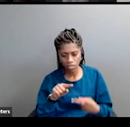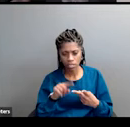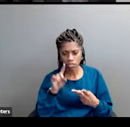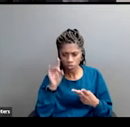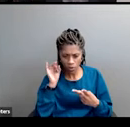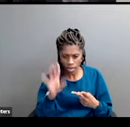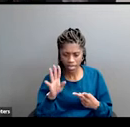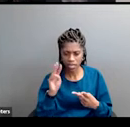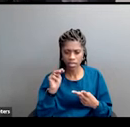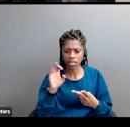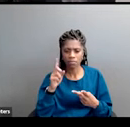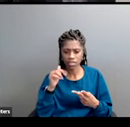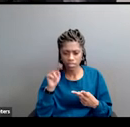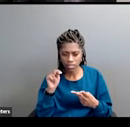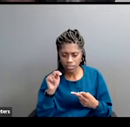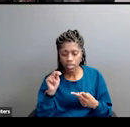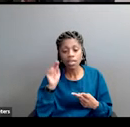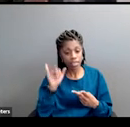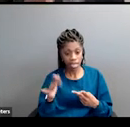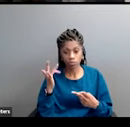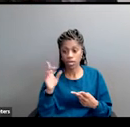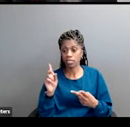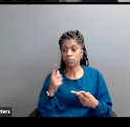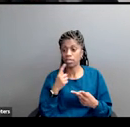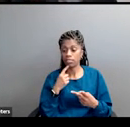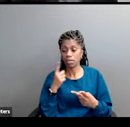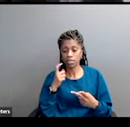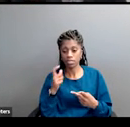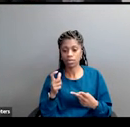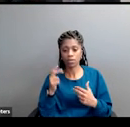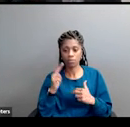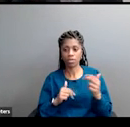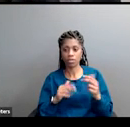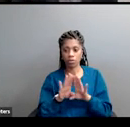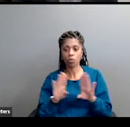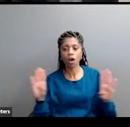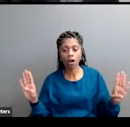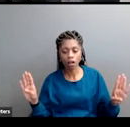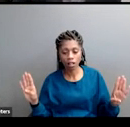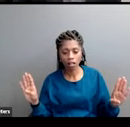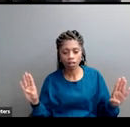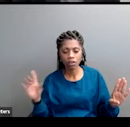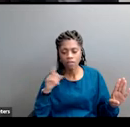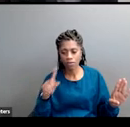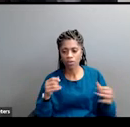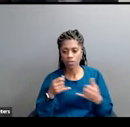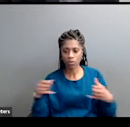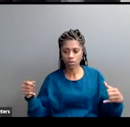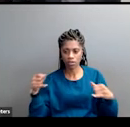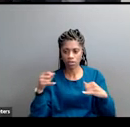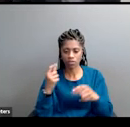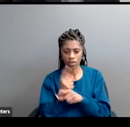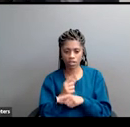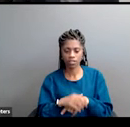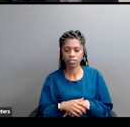building a wall and securing the southern border. Notice what he's doing. He's not waiting for anybody to attack